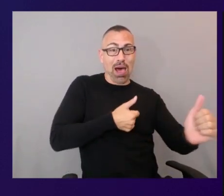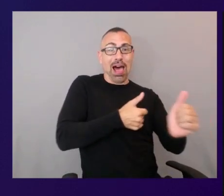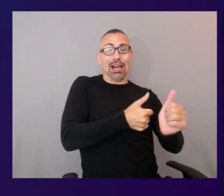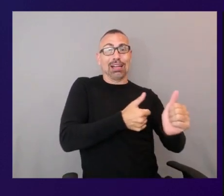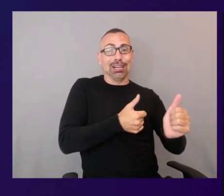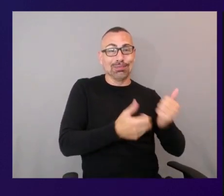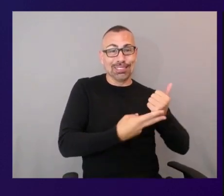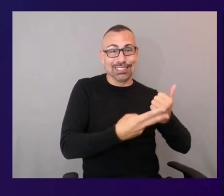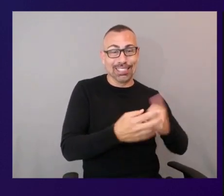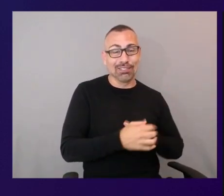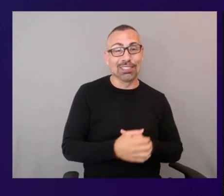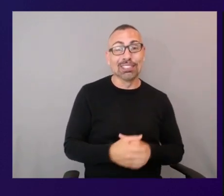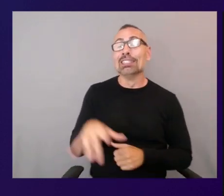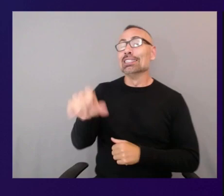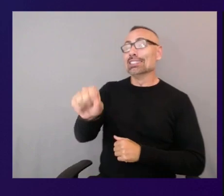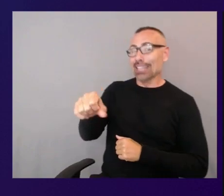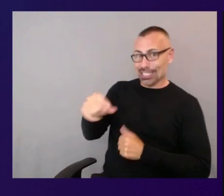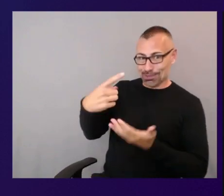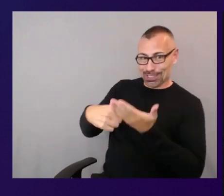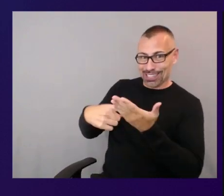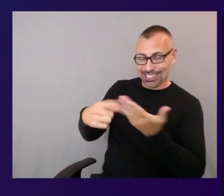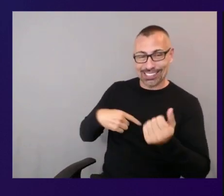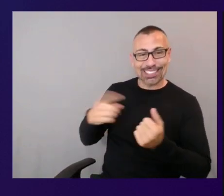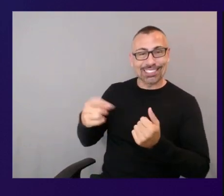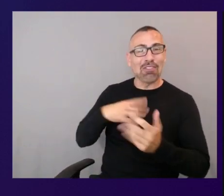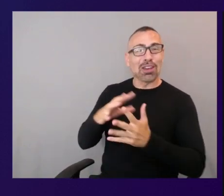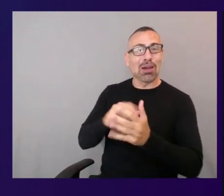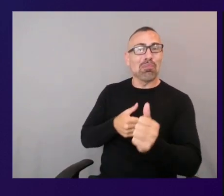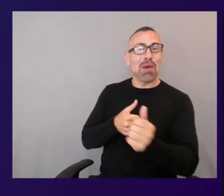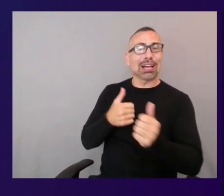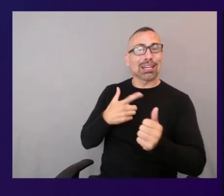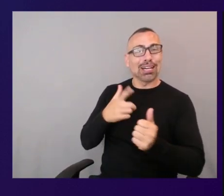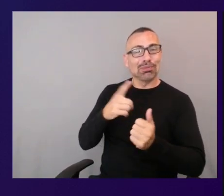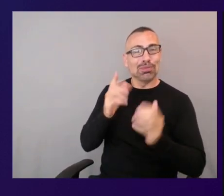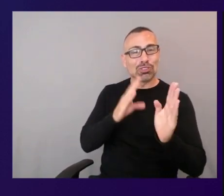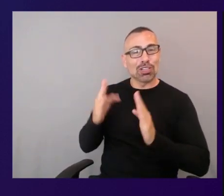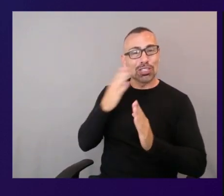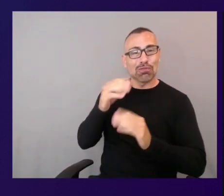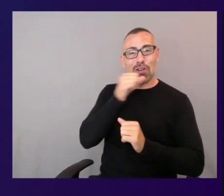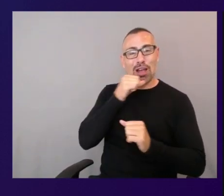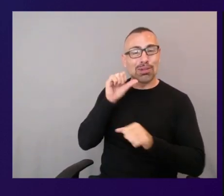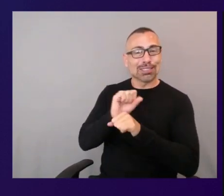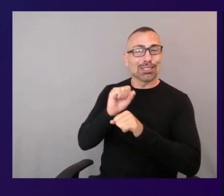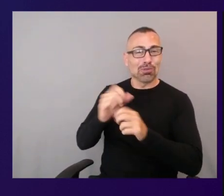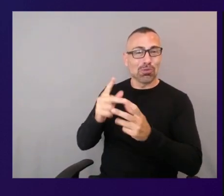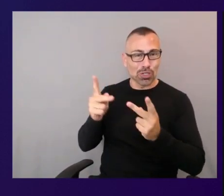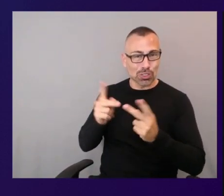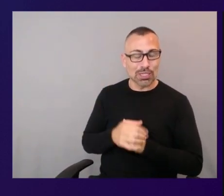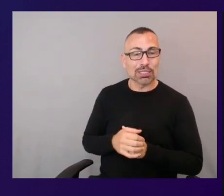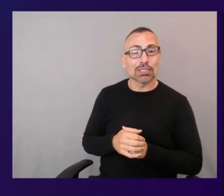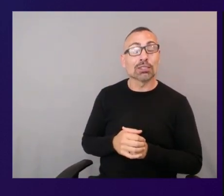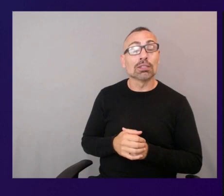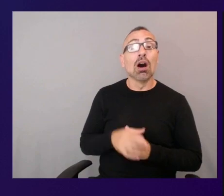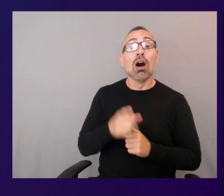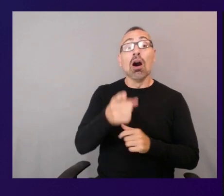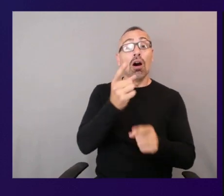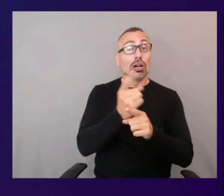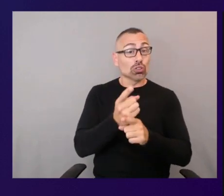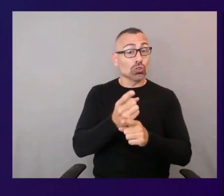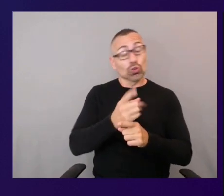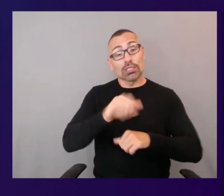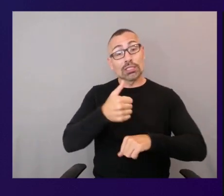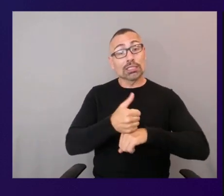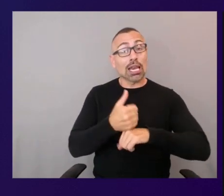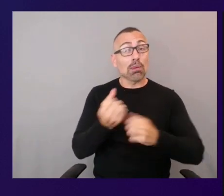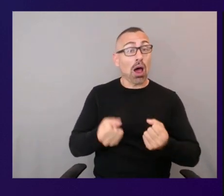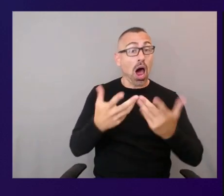amazon workspaces and then so you could also set the number of months if you wanted it so maybe you want more than one